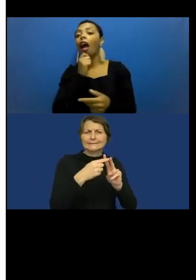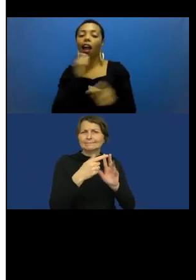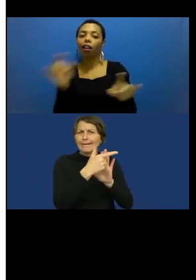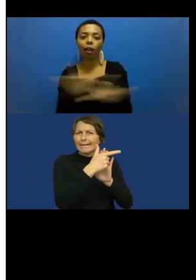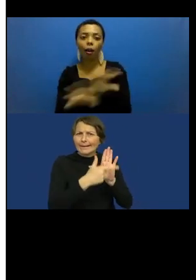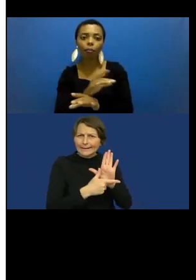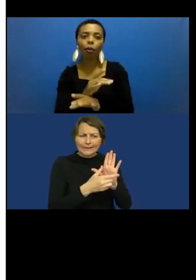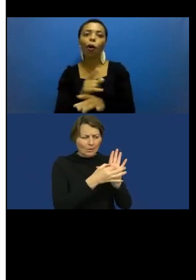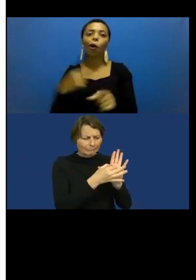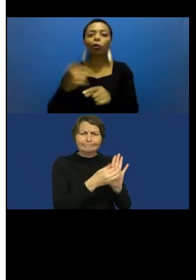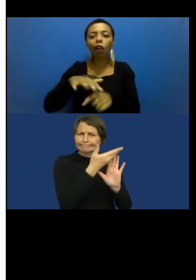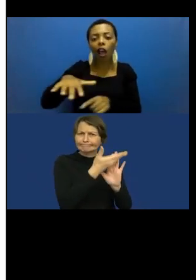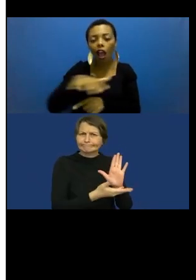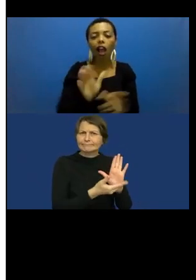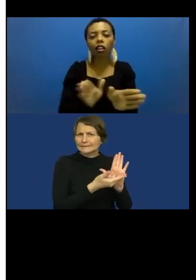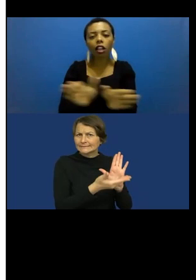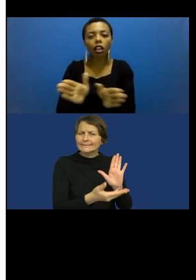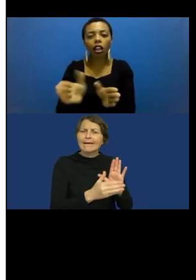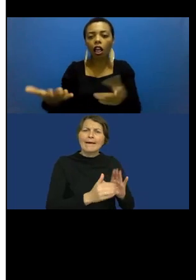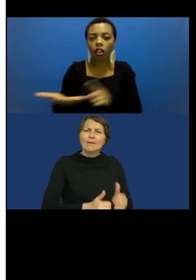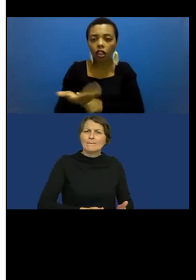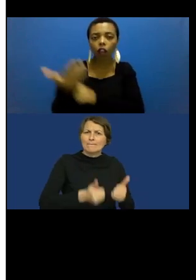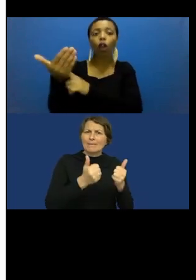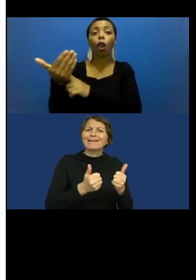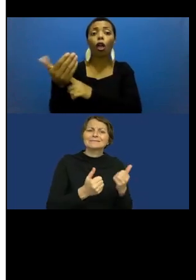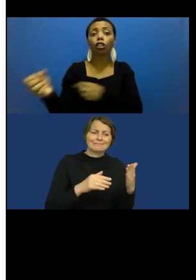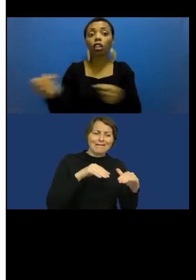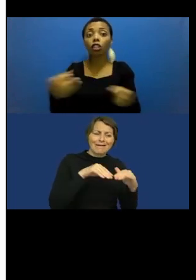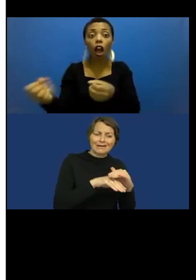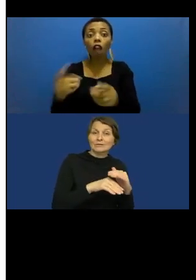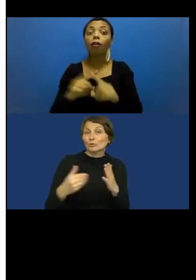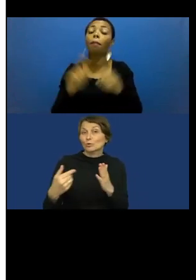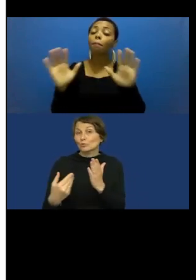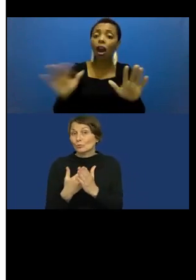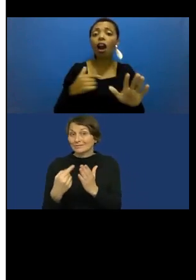accessibility and new technology. However, there is a need to